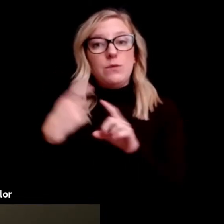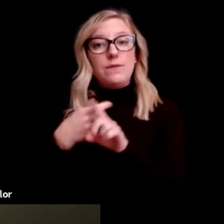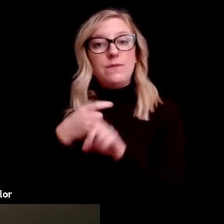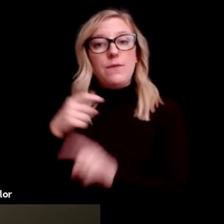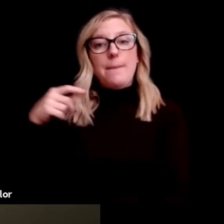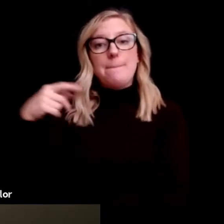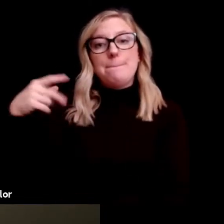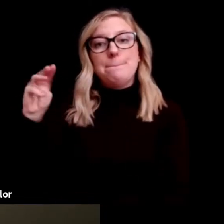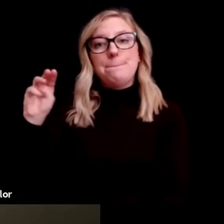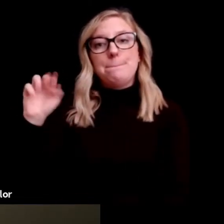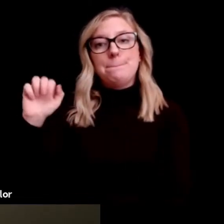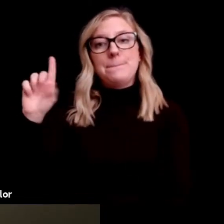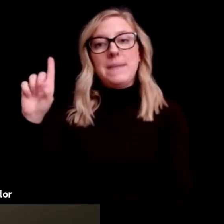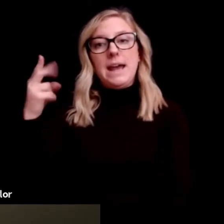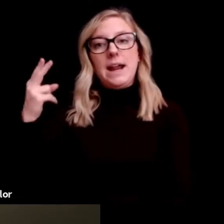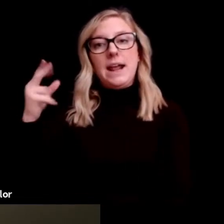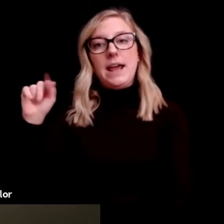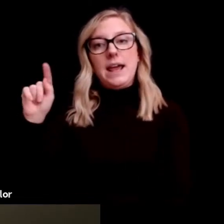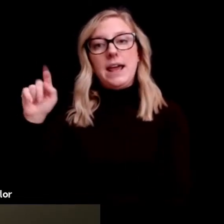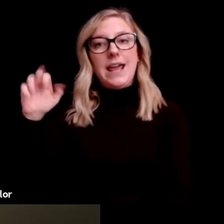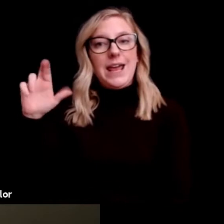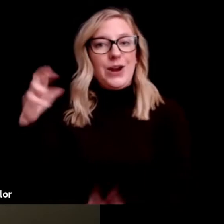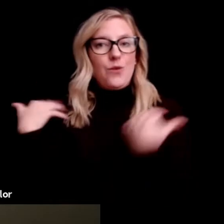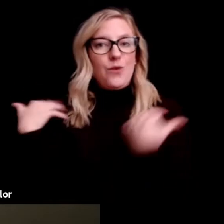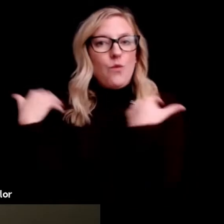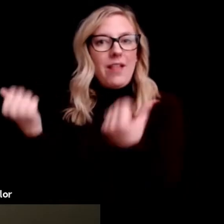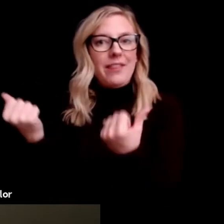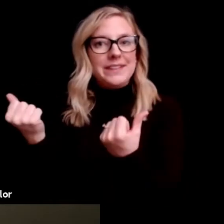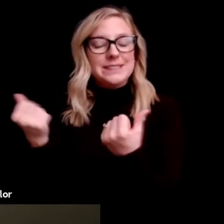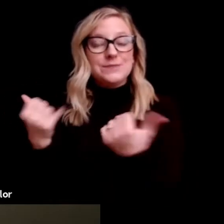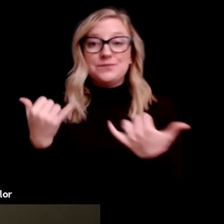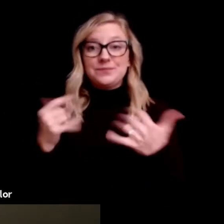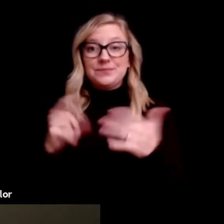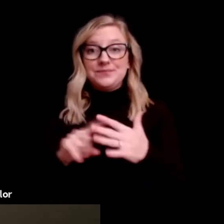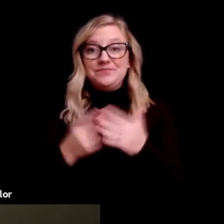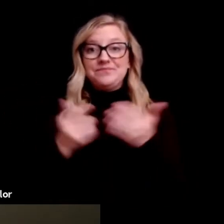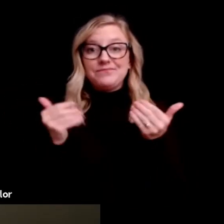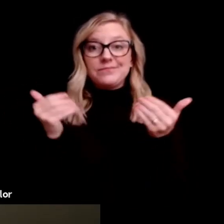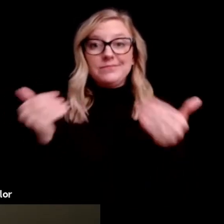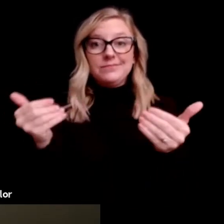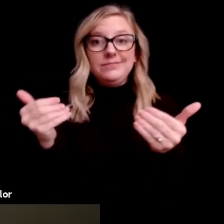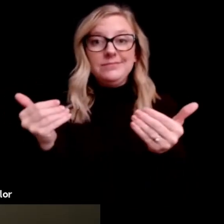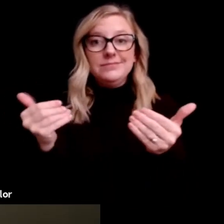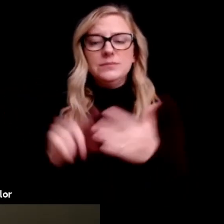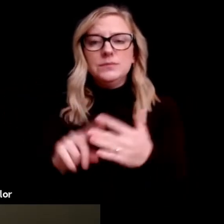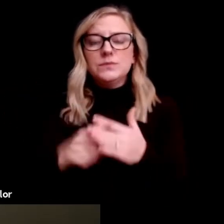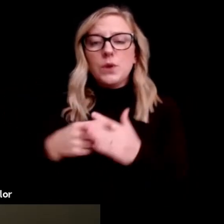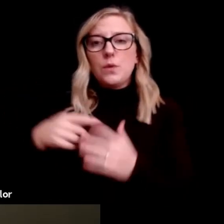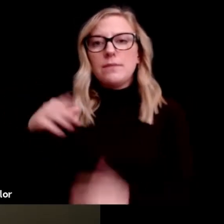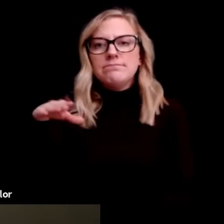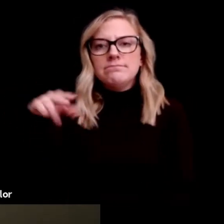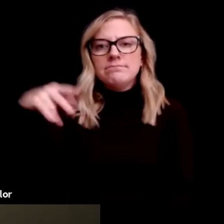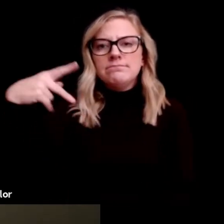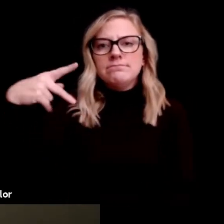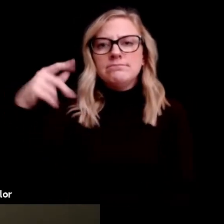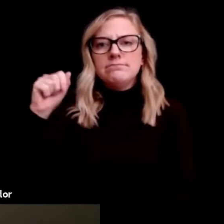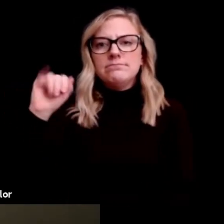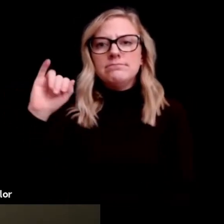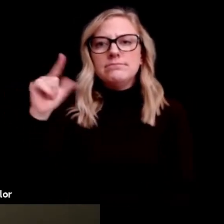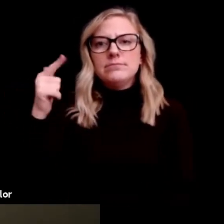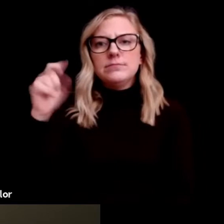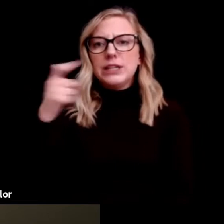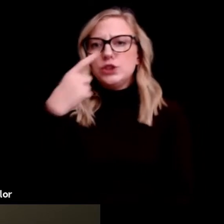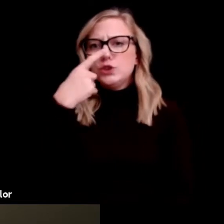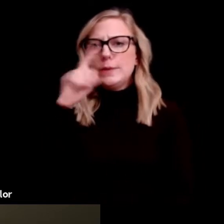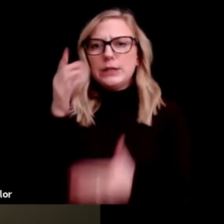And with that, let's get started. Let's start with Paige. Can you share a bit of